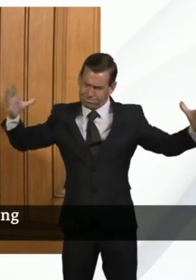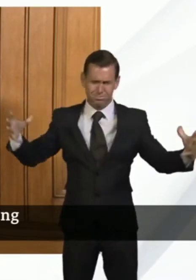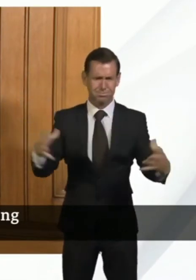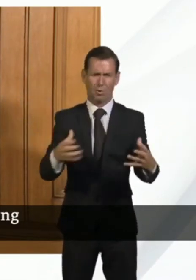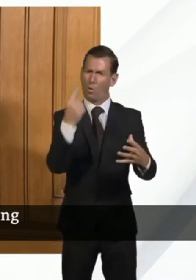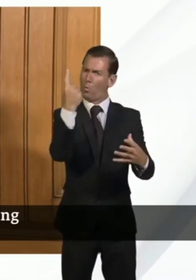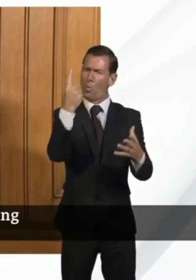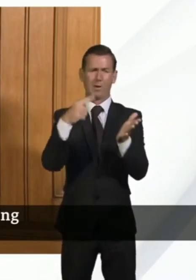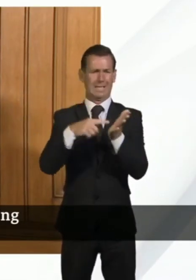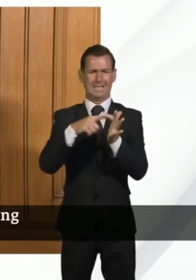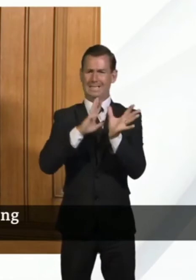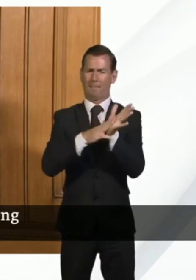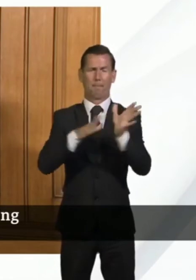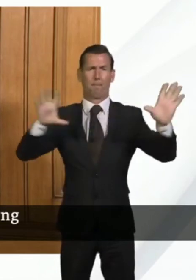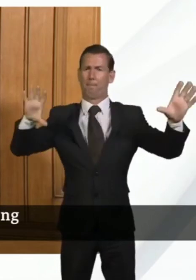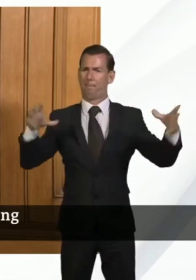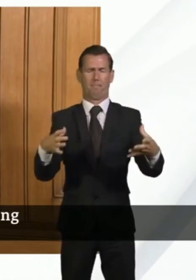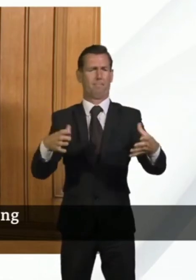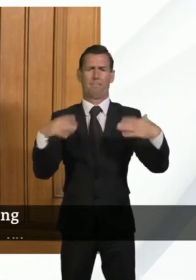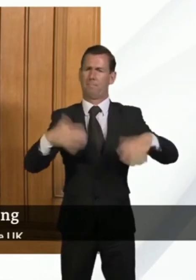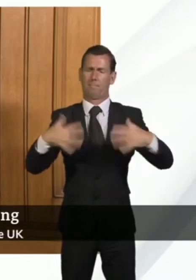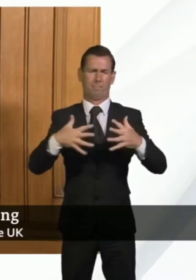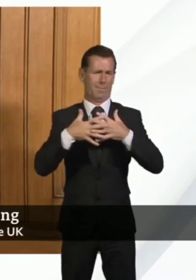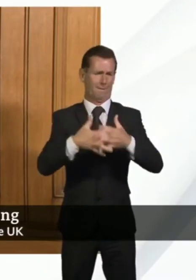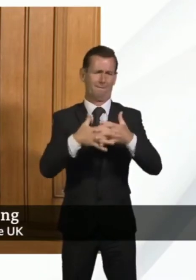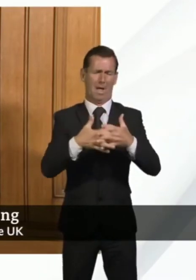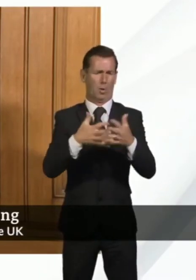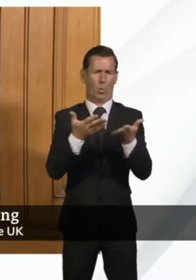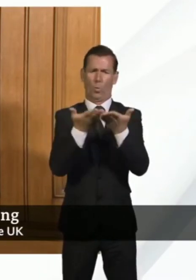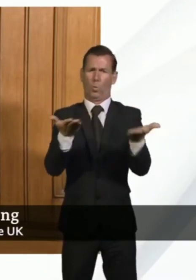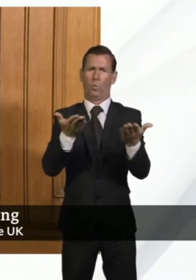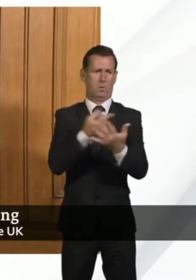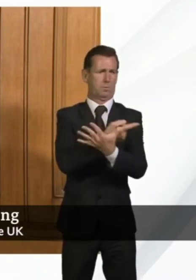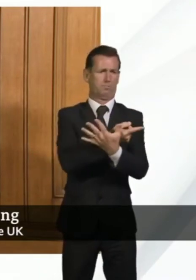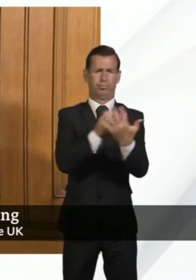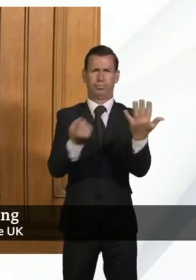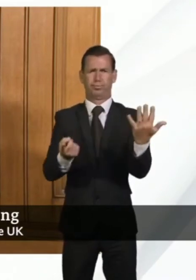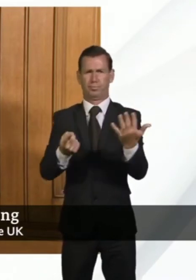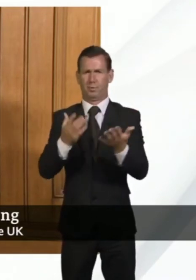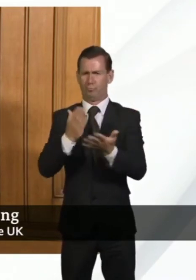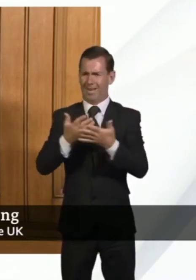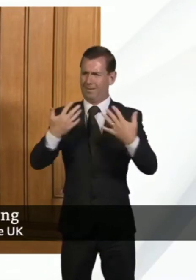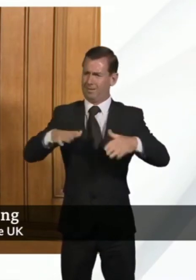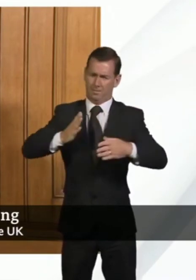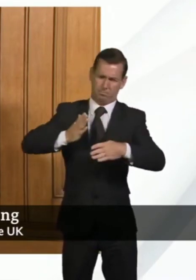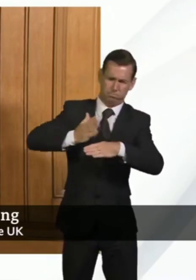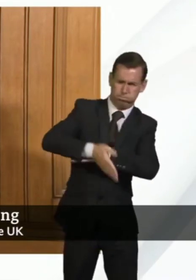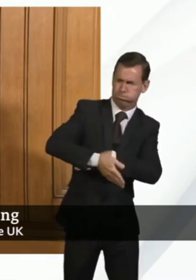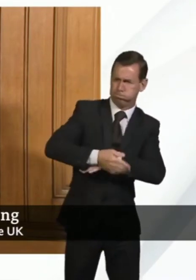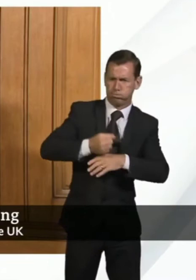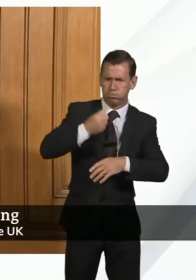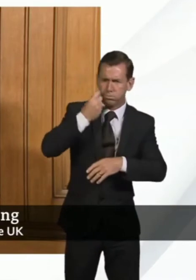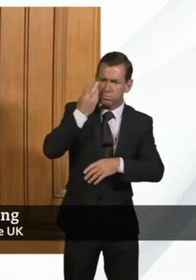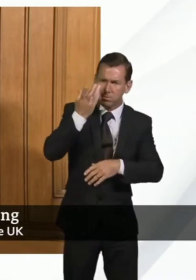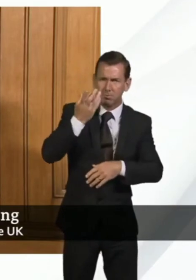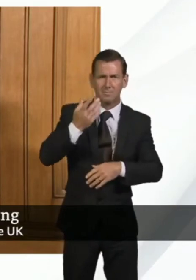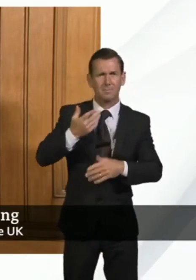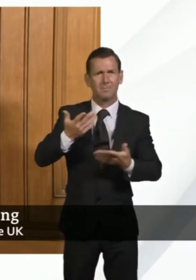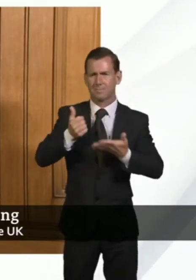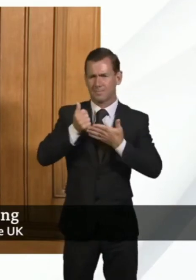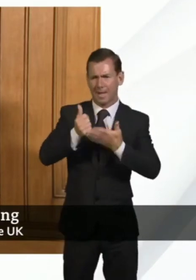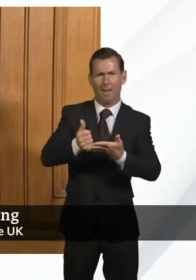in managing this sort of crisis but also in the day-to-day care that